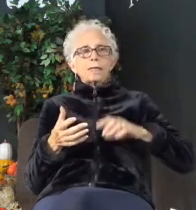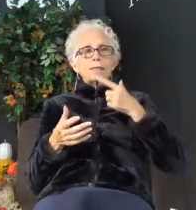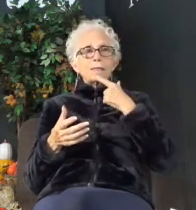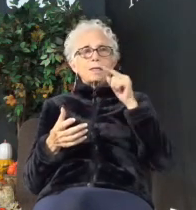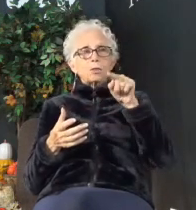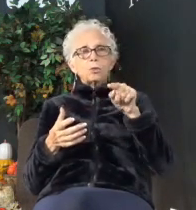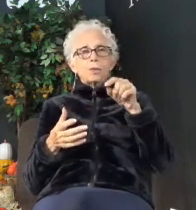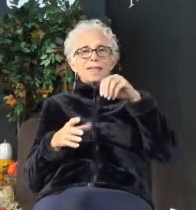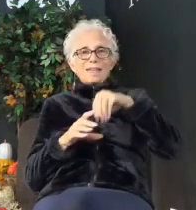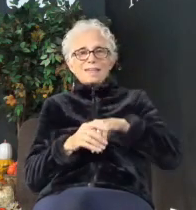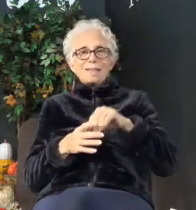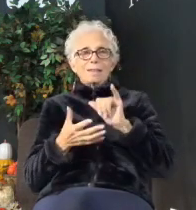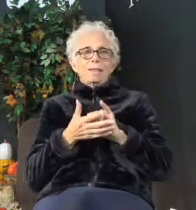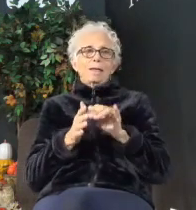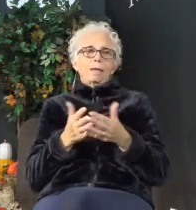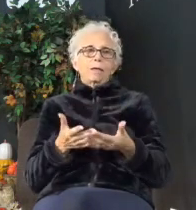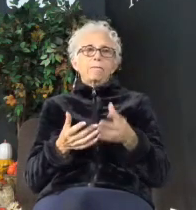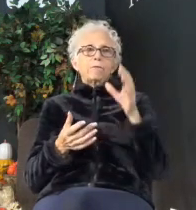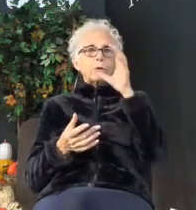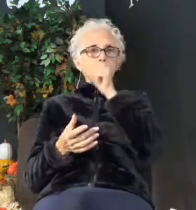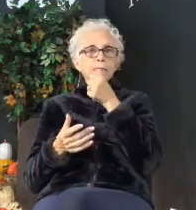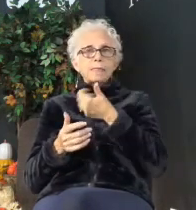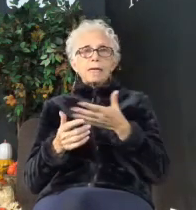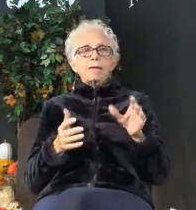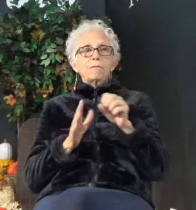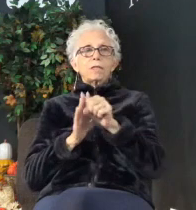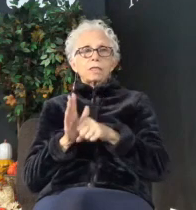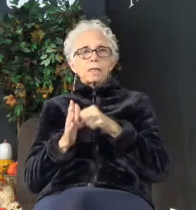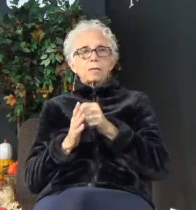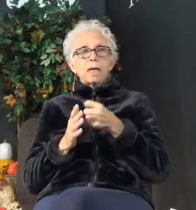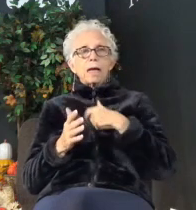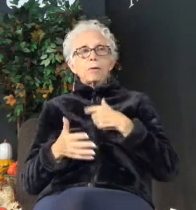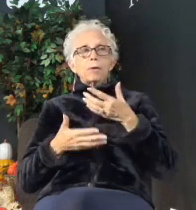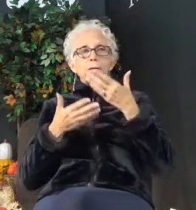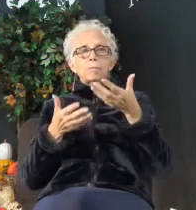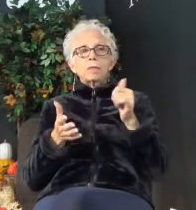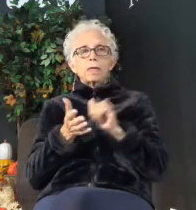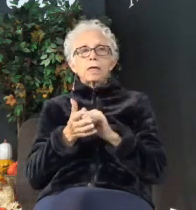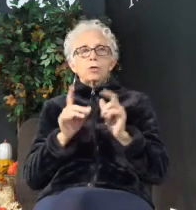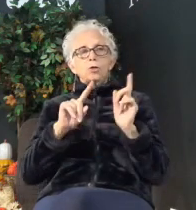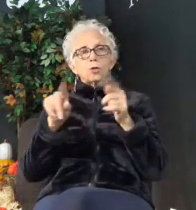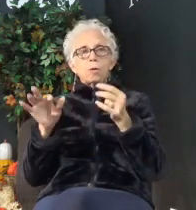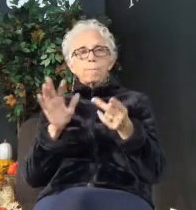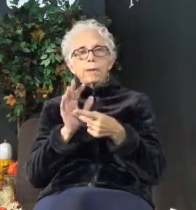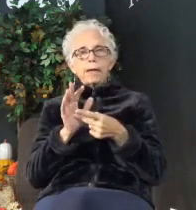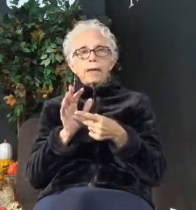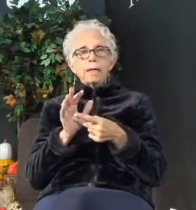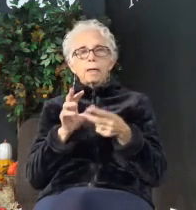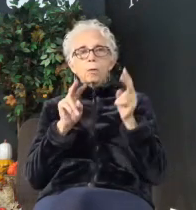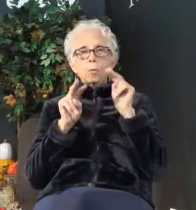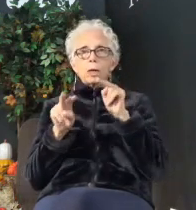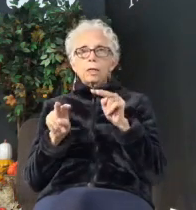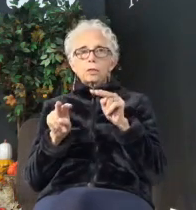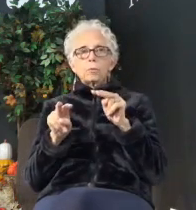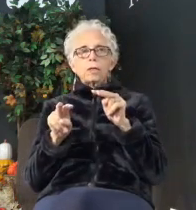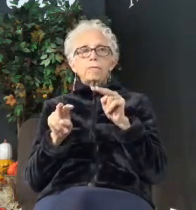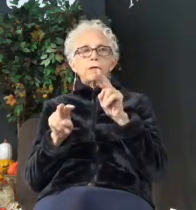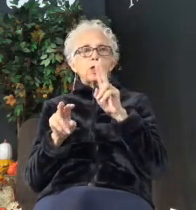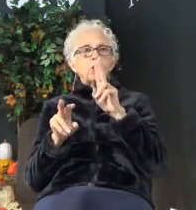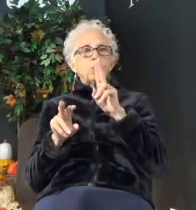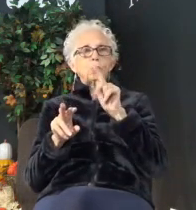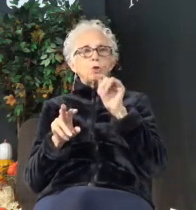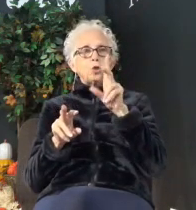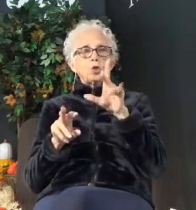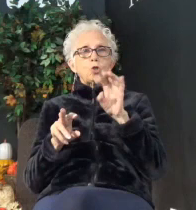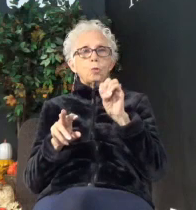that. If you missed any of the series, I really recommend that you go back, just kind of watch it. We have a YouTube channel. You can go back